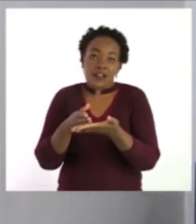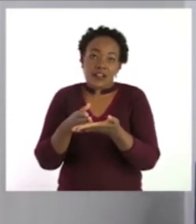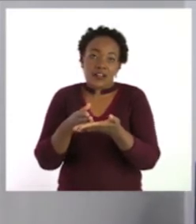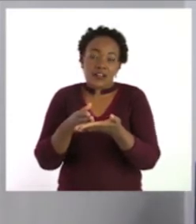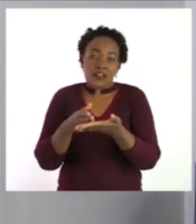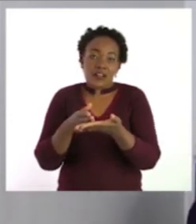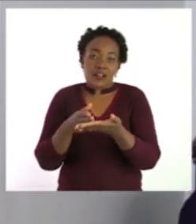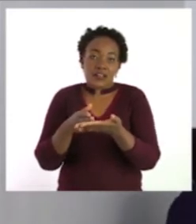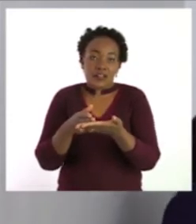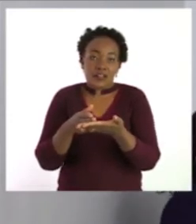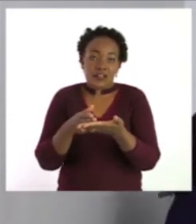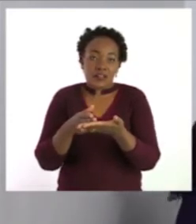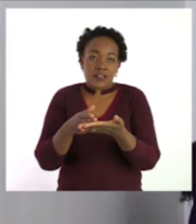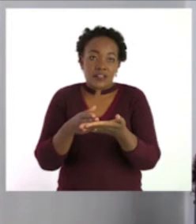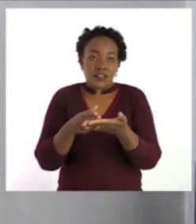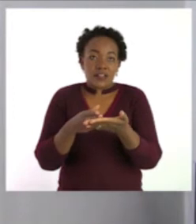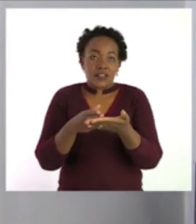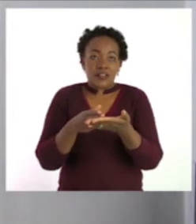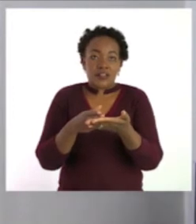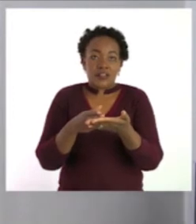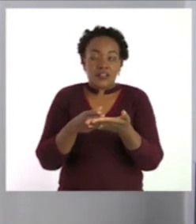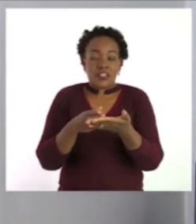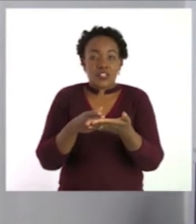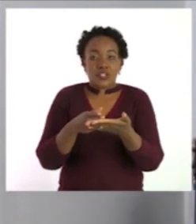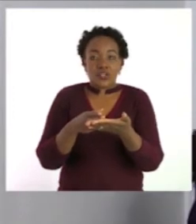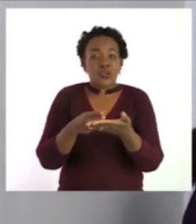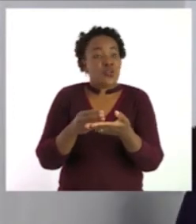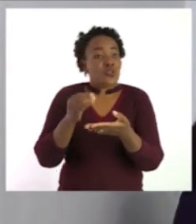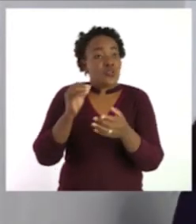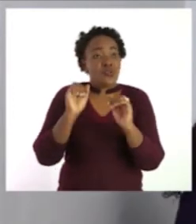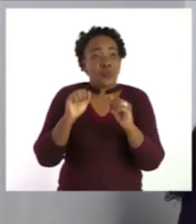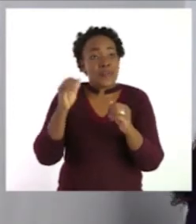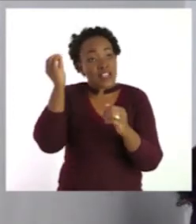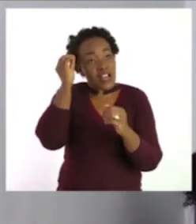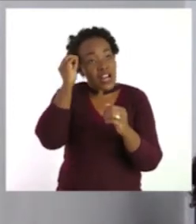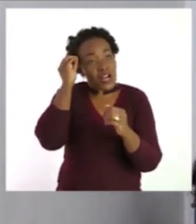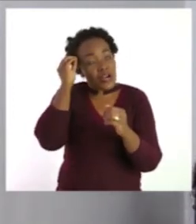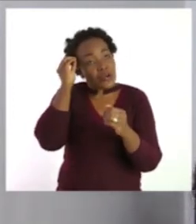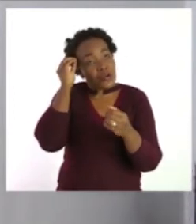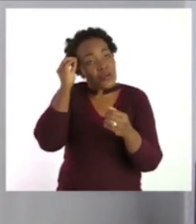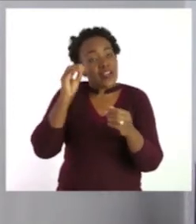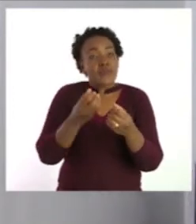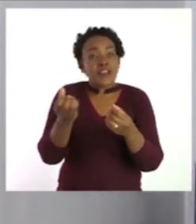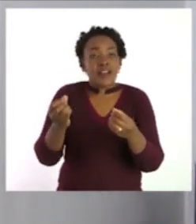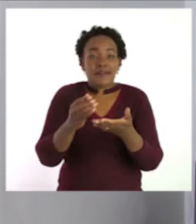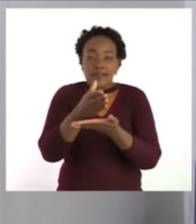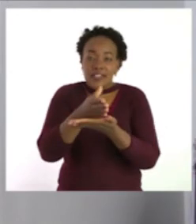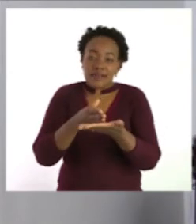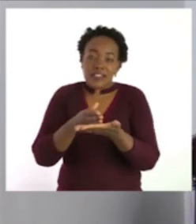You must know how to call these fractions. Well, we also have a